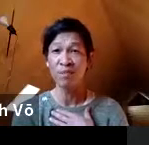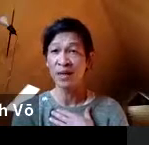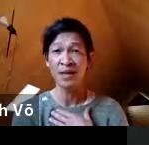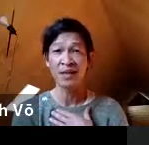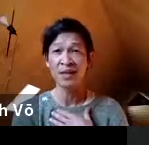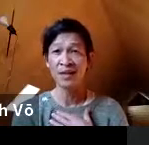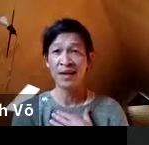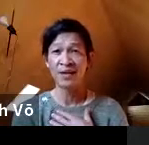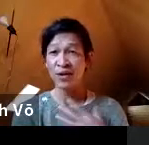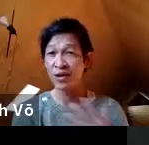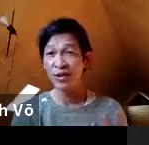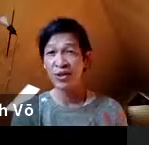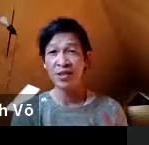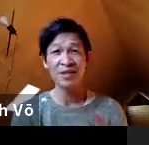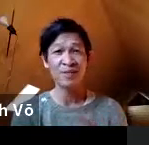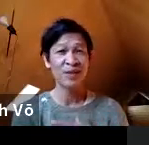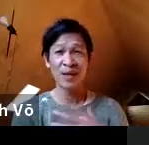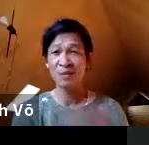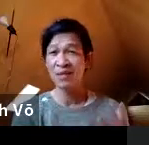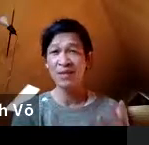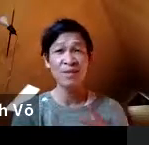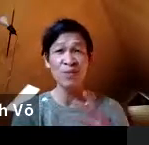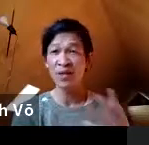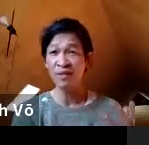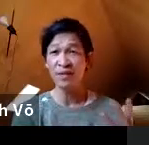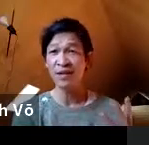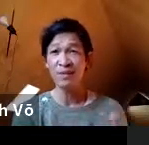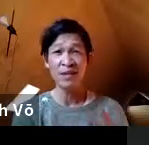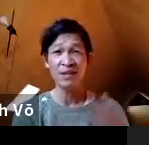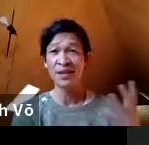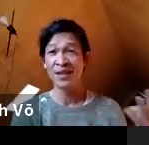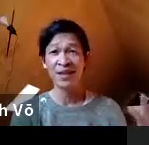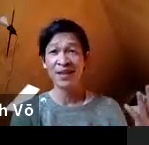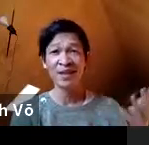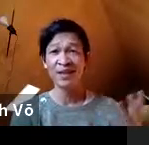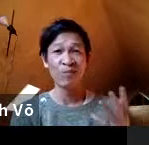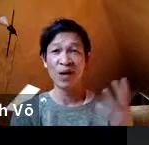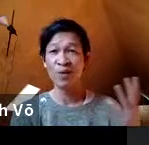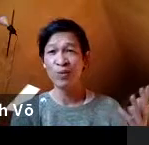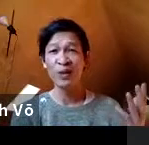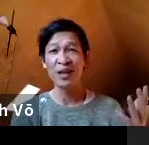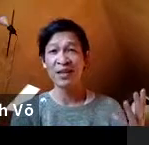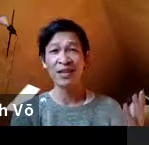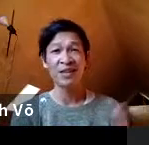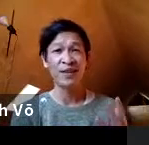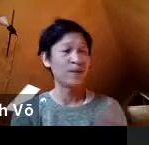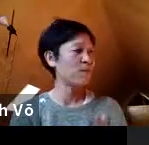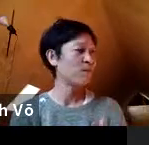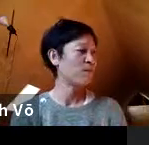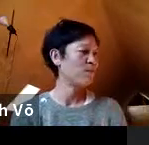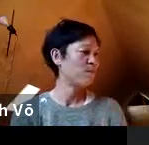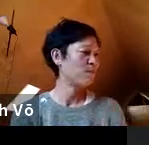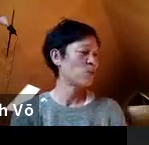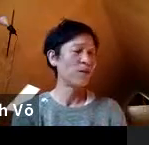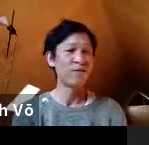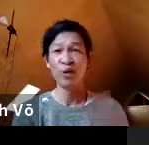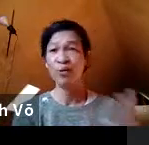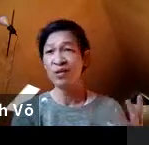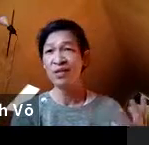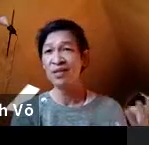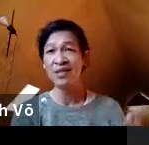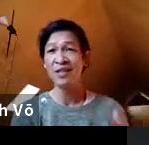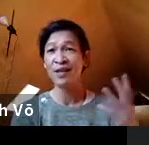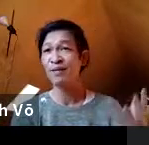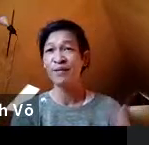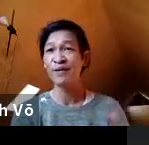It's brought up by ideologies, capitalism, whatever. I mean, why would we like to have